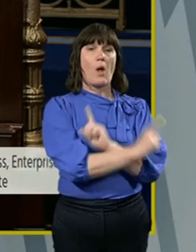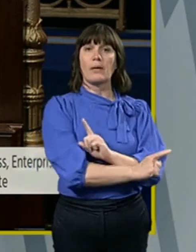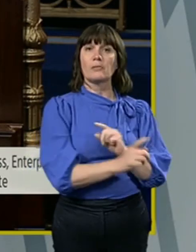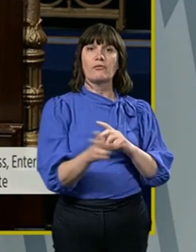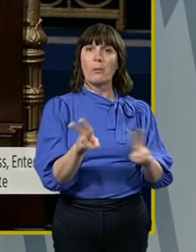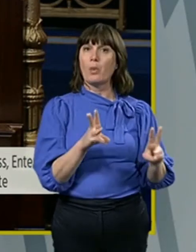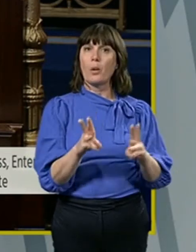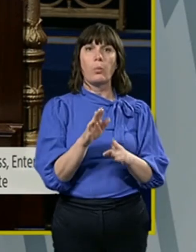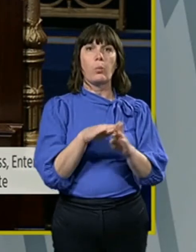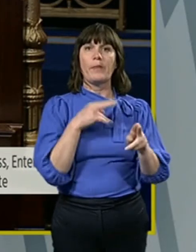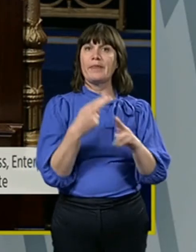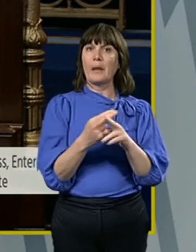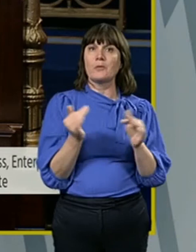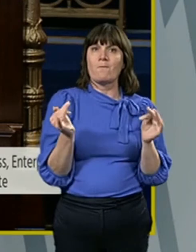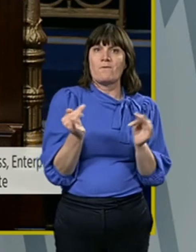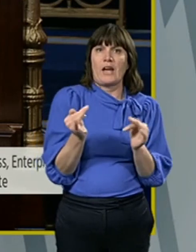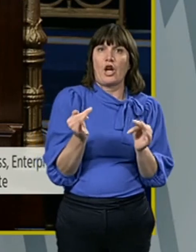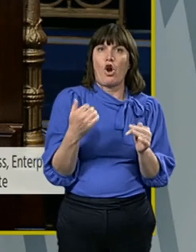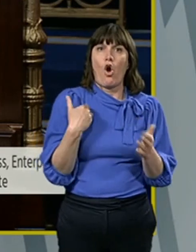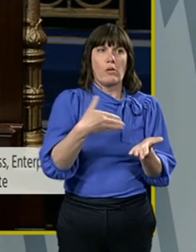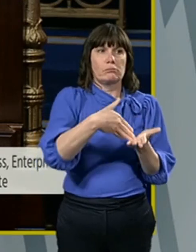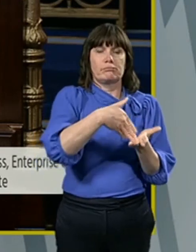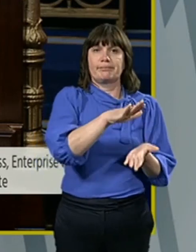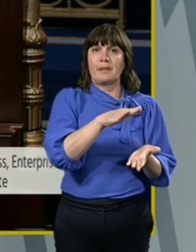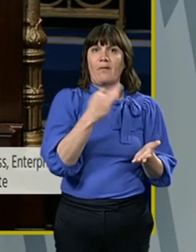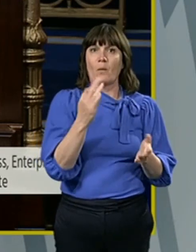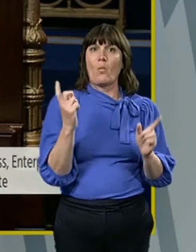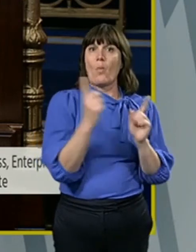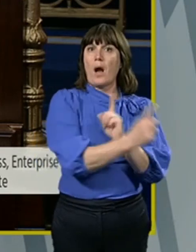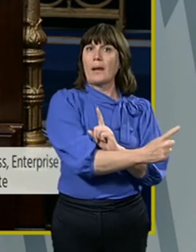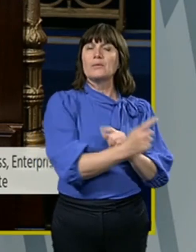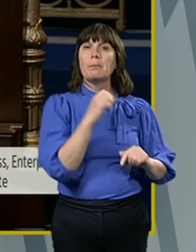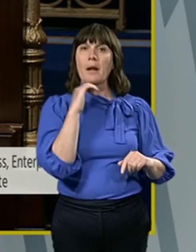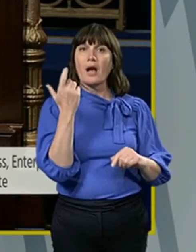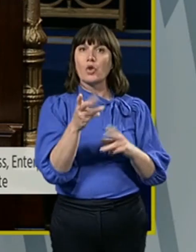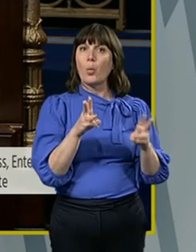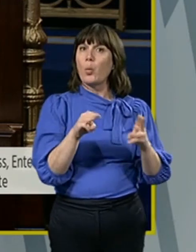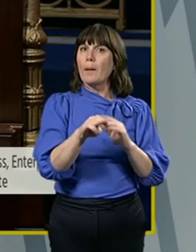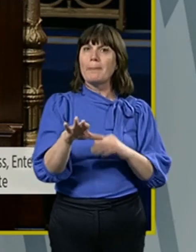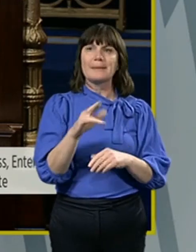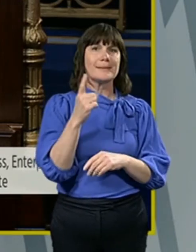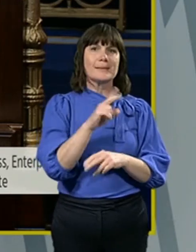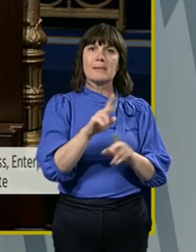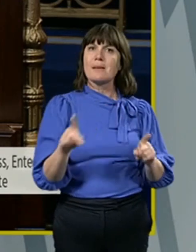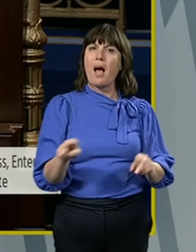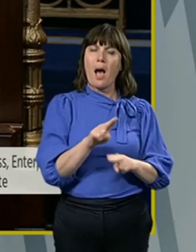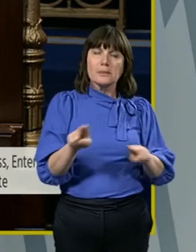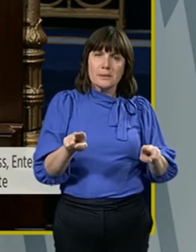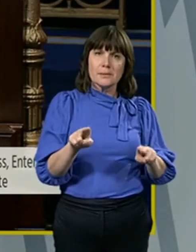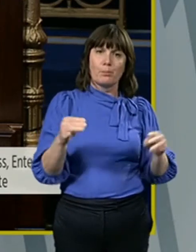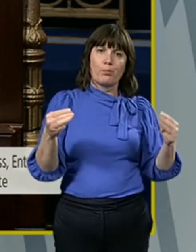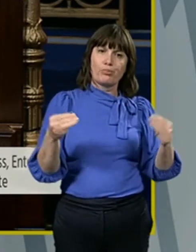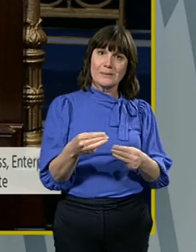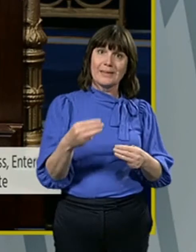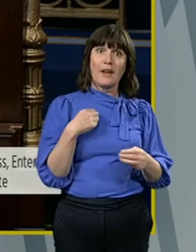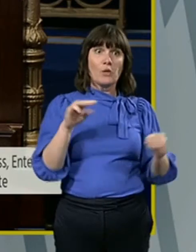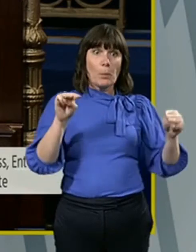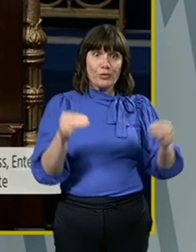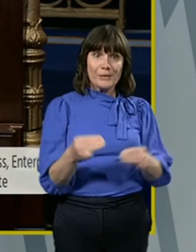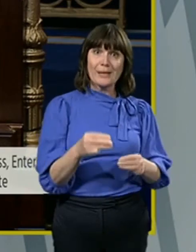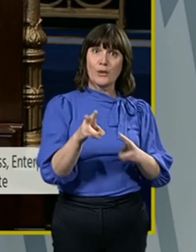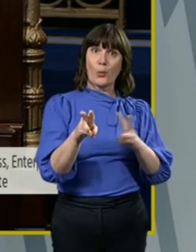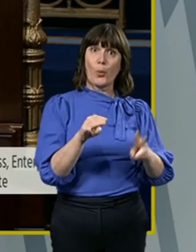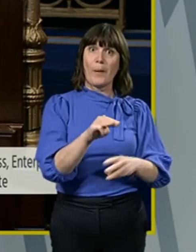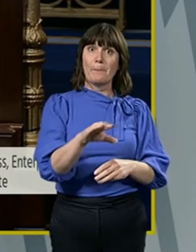fear of intimidation or dismissal because your workplace is not protected. If you were protecting those workplaces